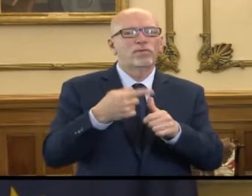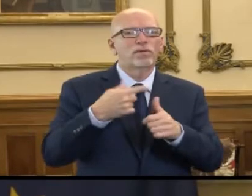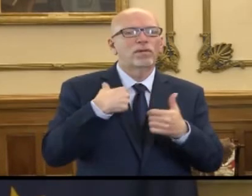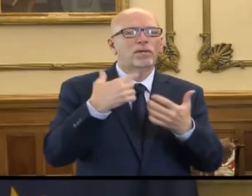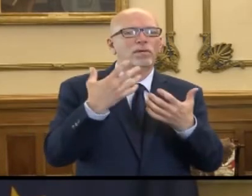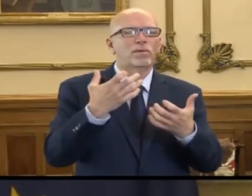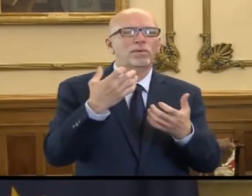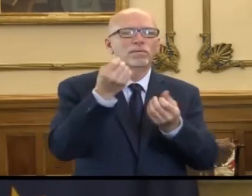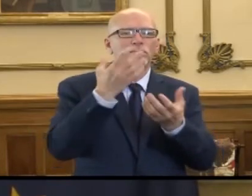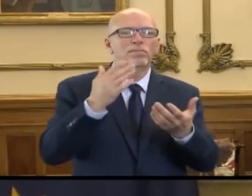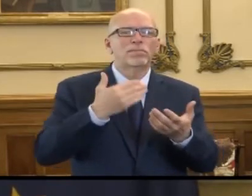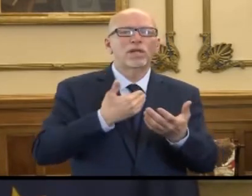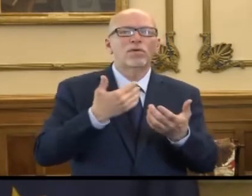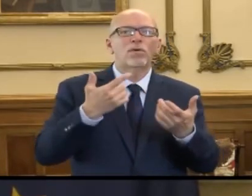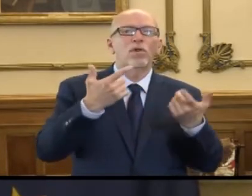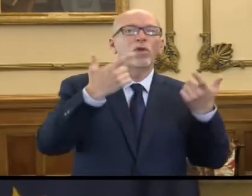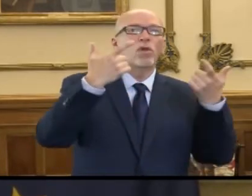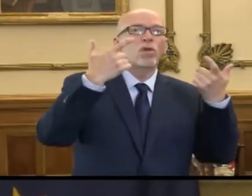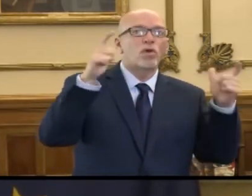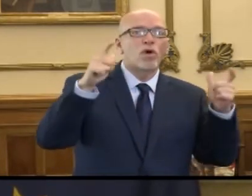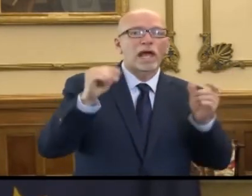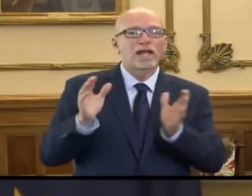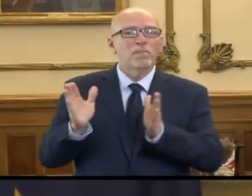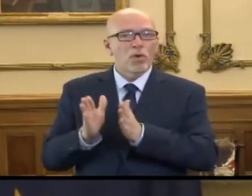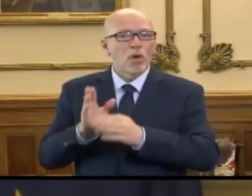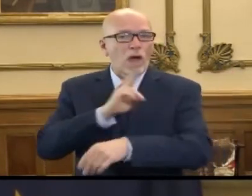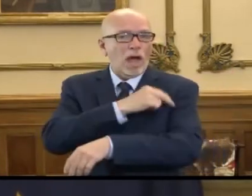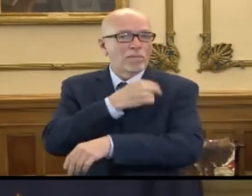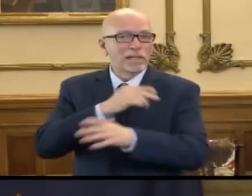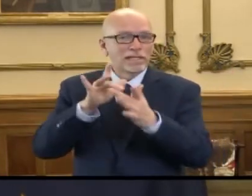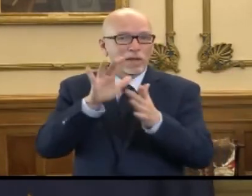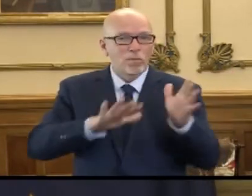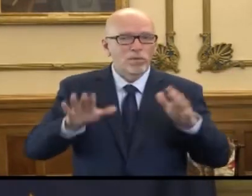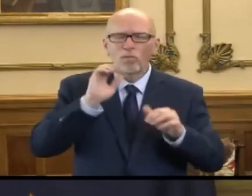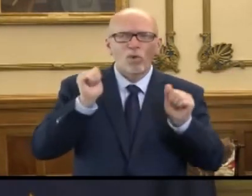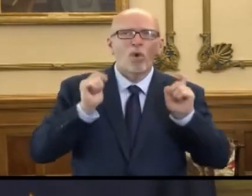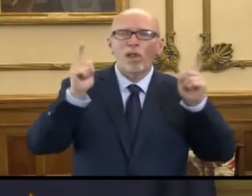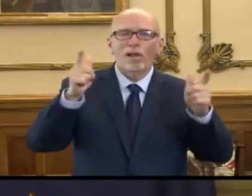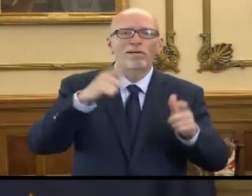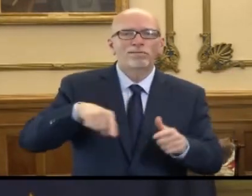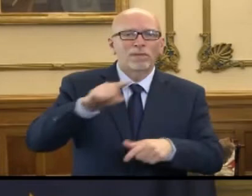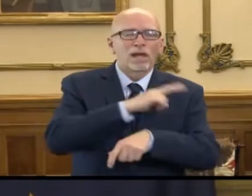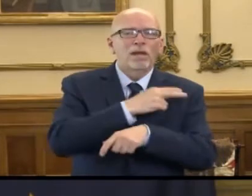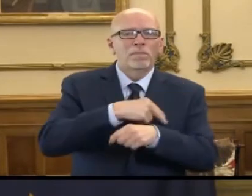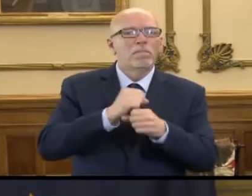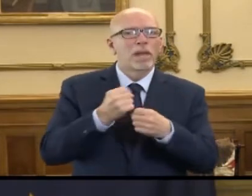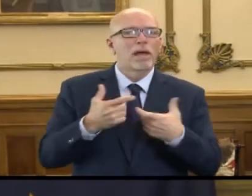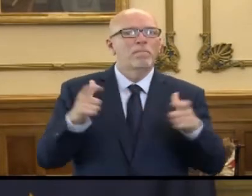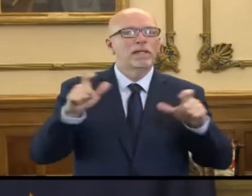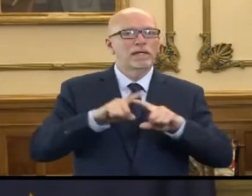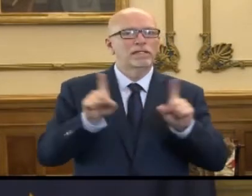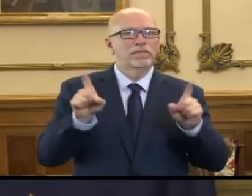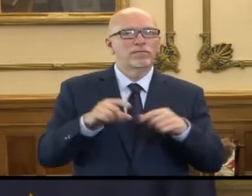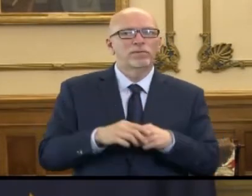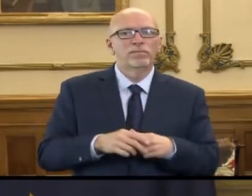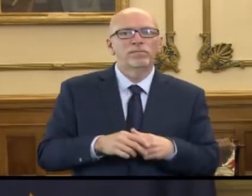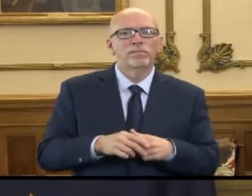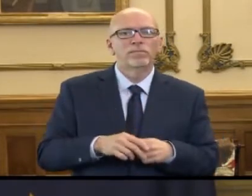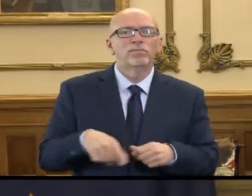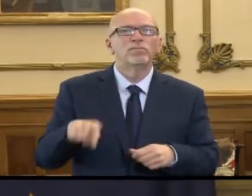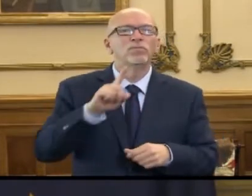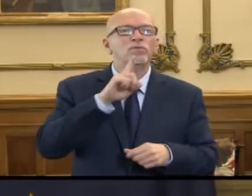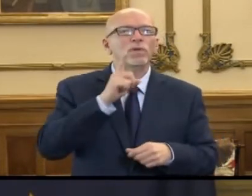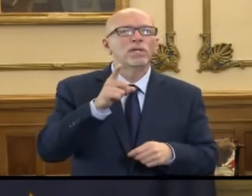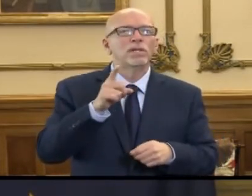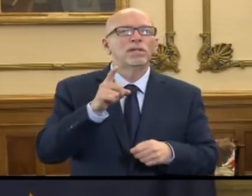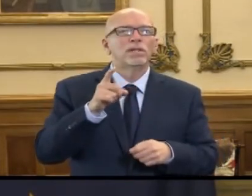Our large and small hospital network, each and every one of them, have made such a difference. They've really been